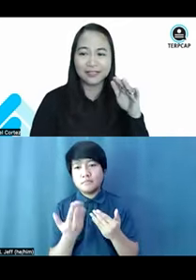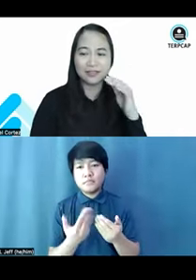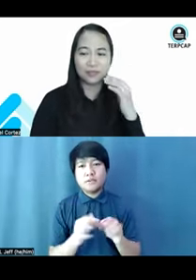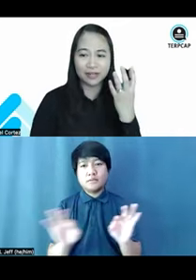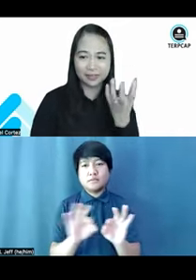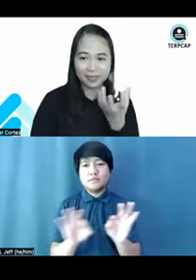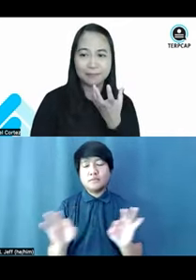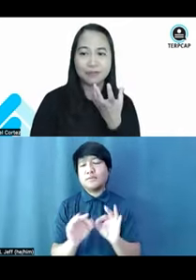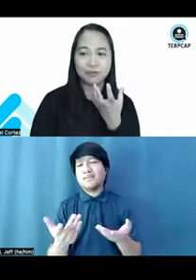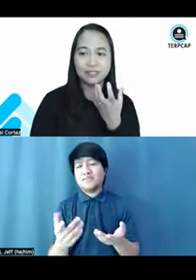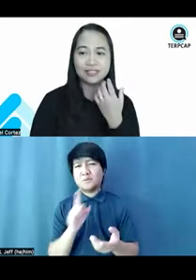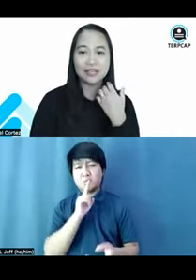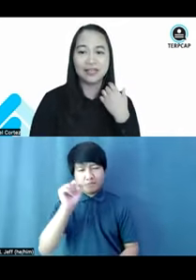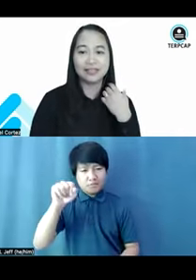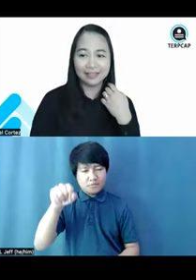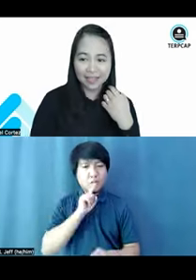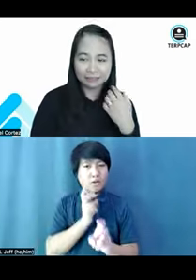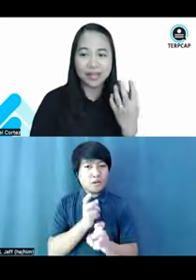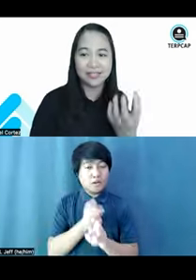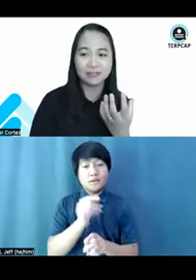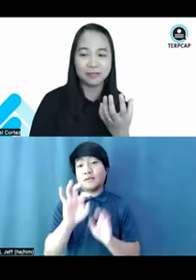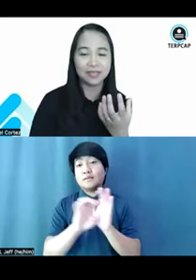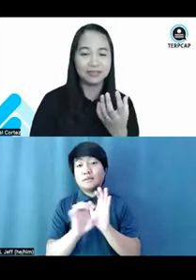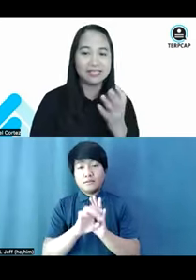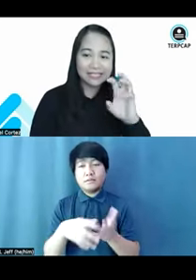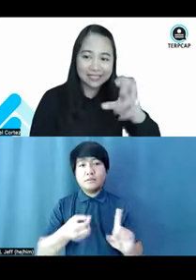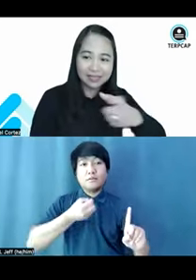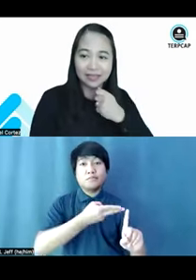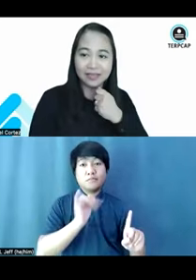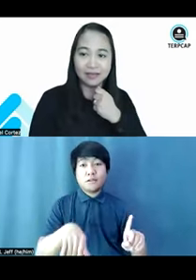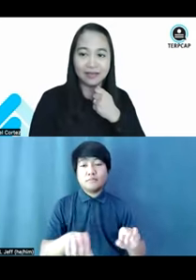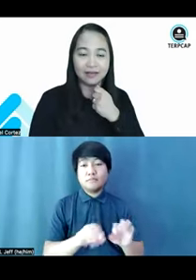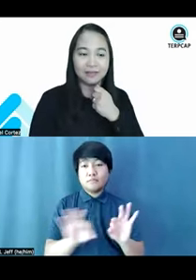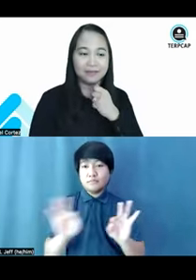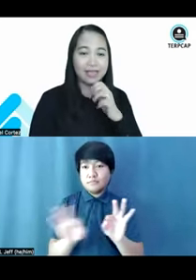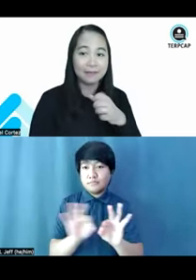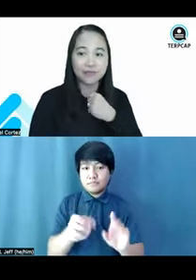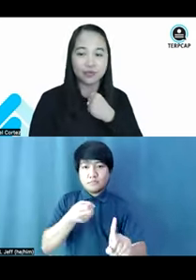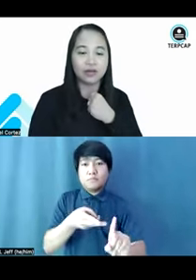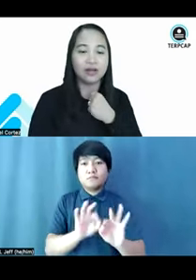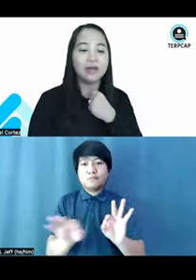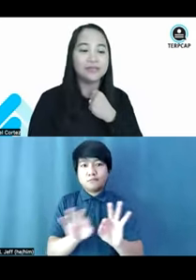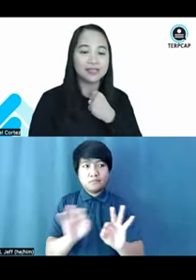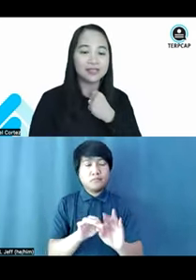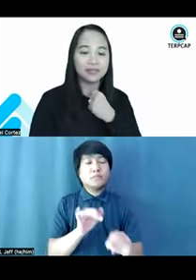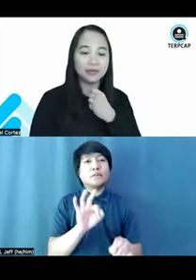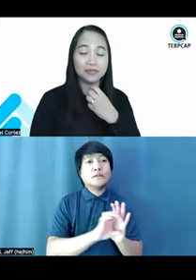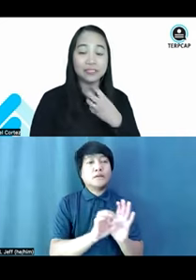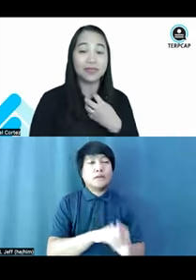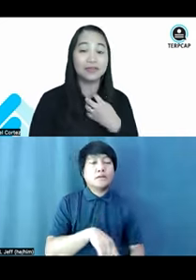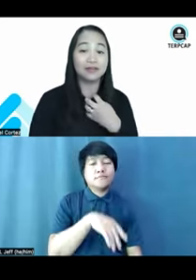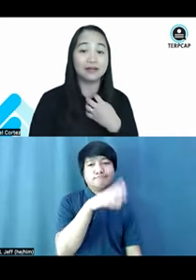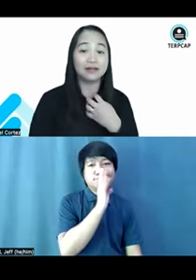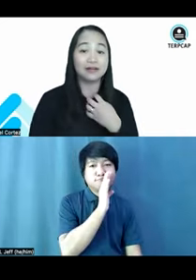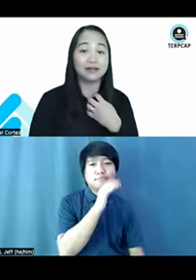straight English, wherein the captions, the live transcript can easily capture, but suddenly when we